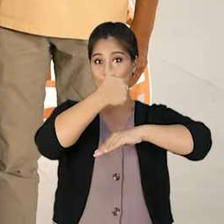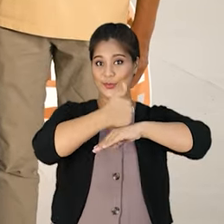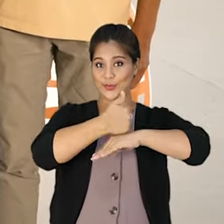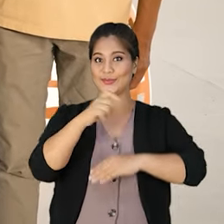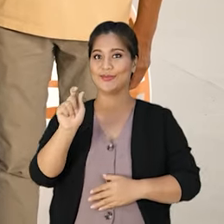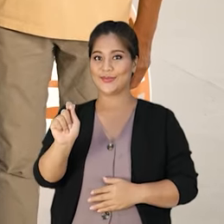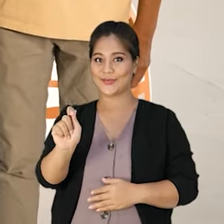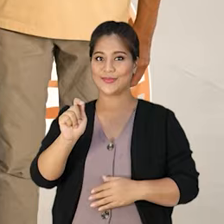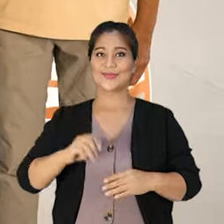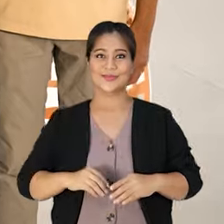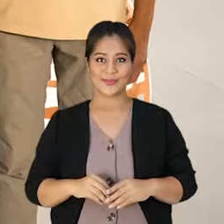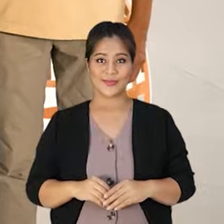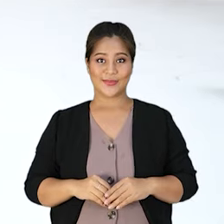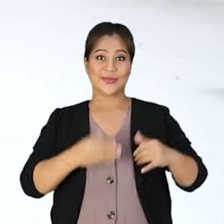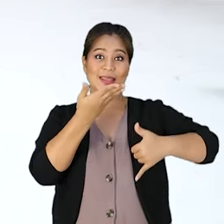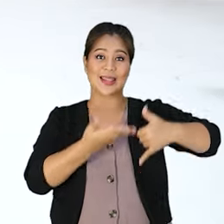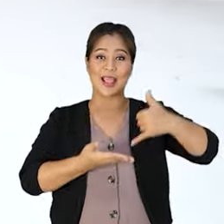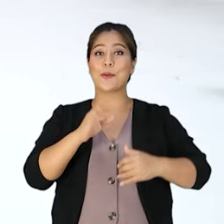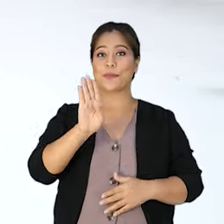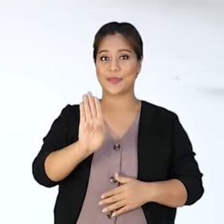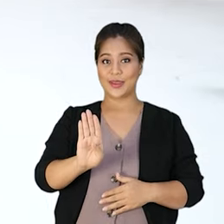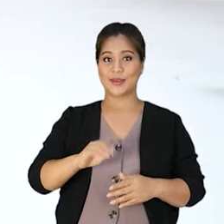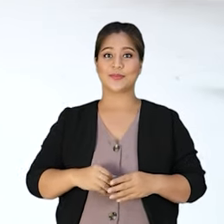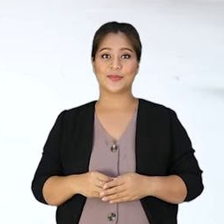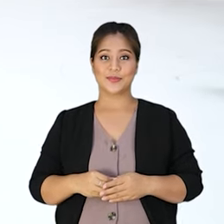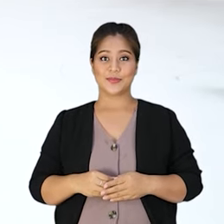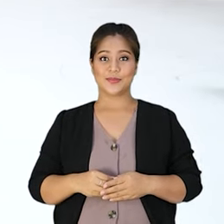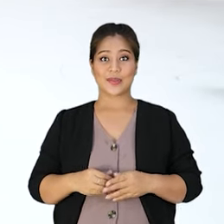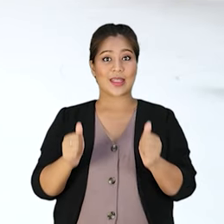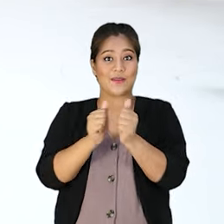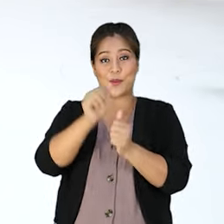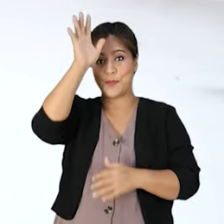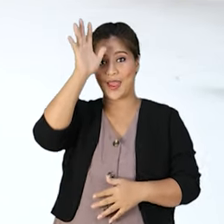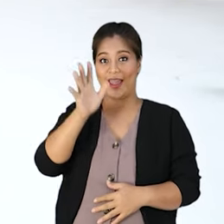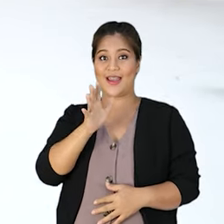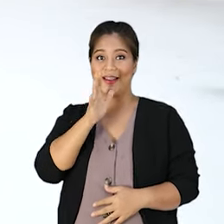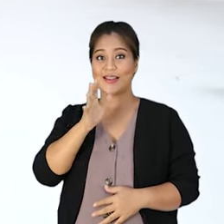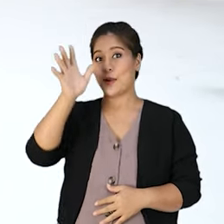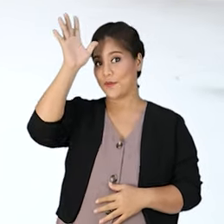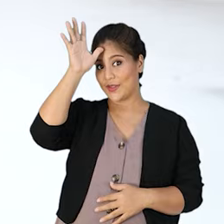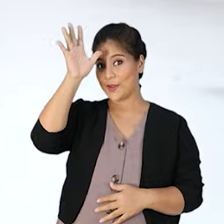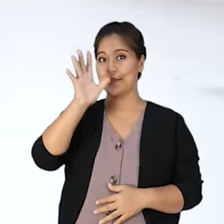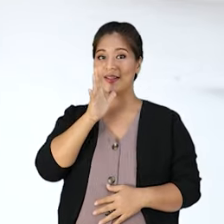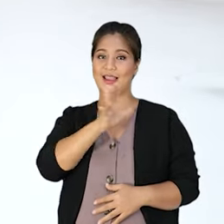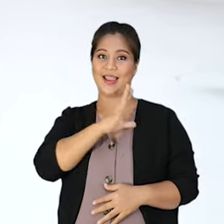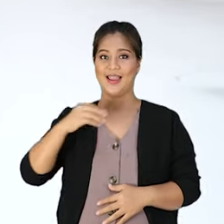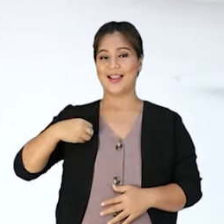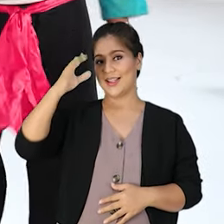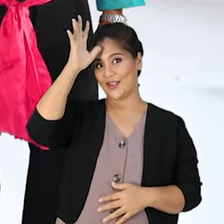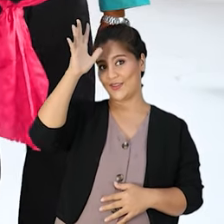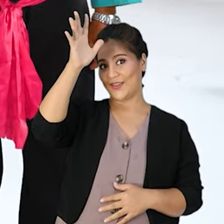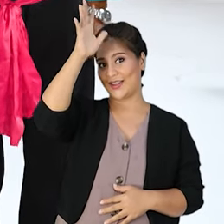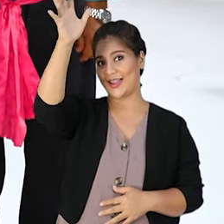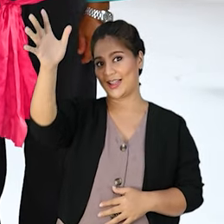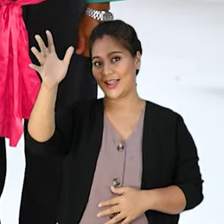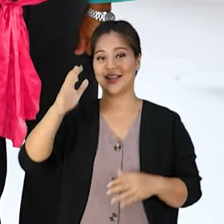the chief of village A. This is B. She lives with her parents. This is her father, mother, and